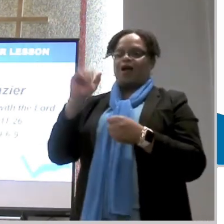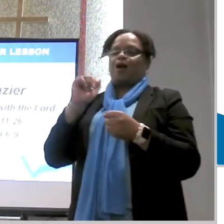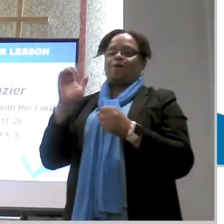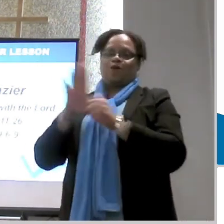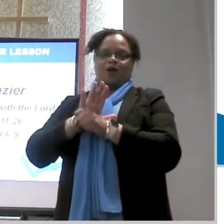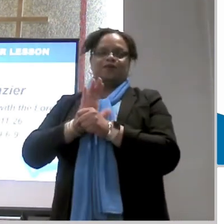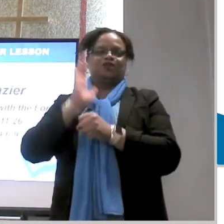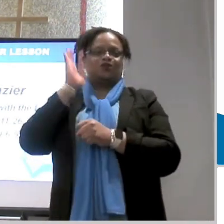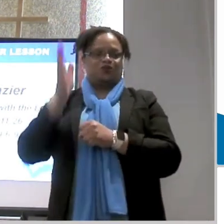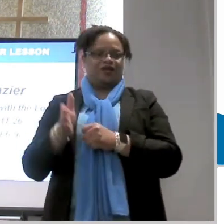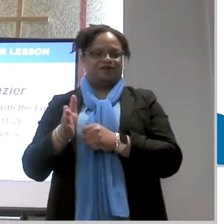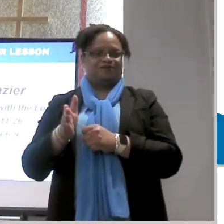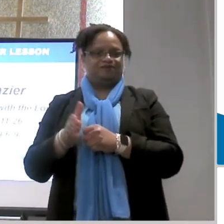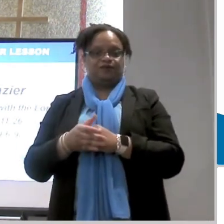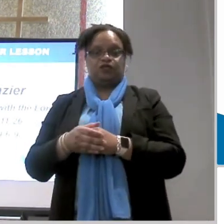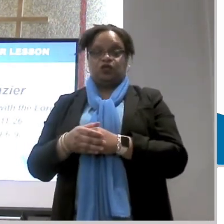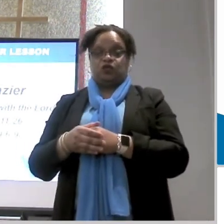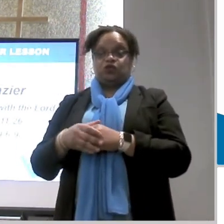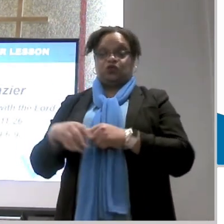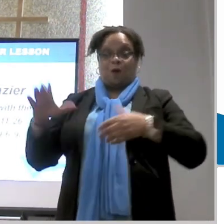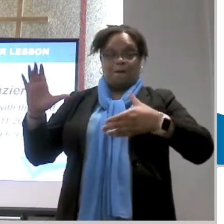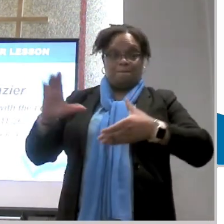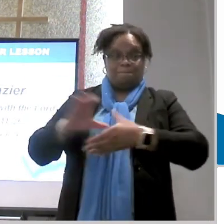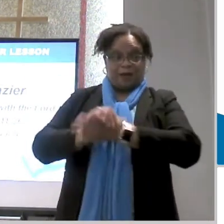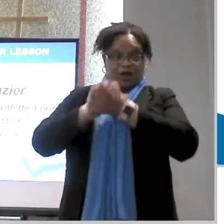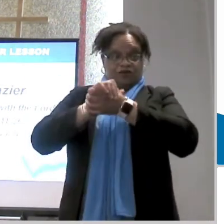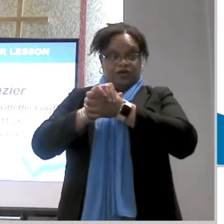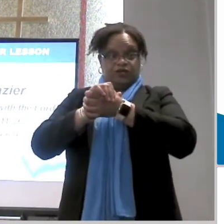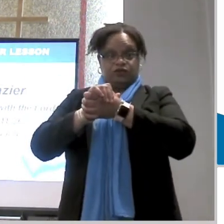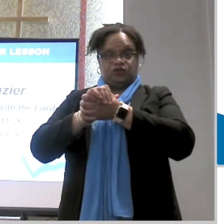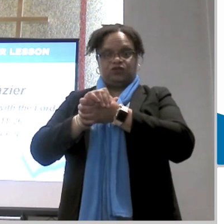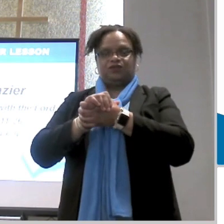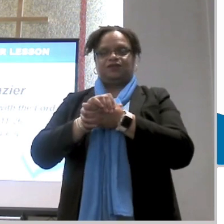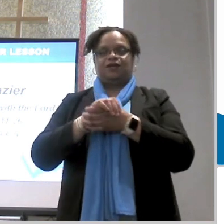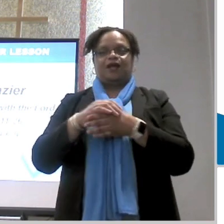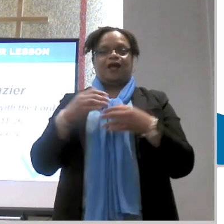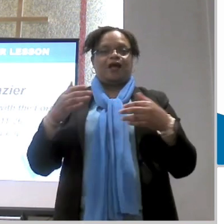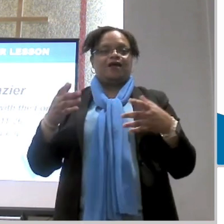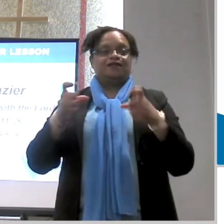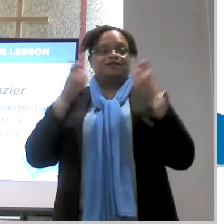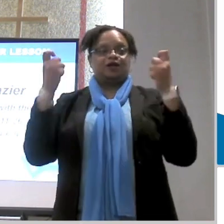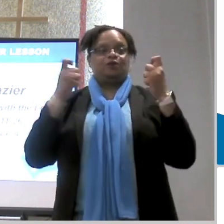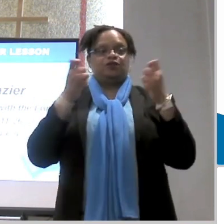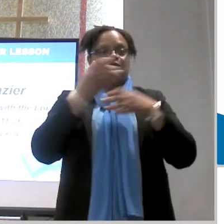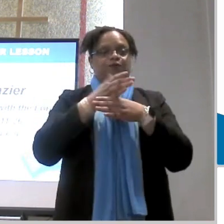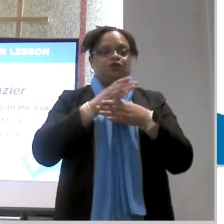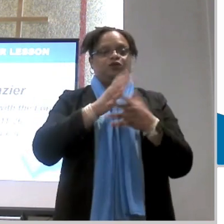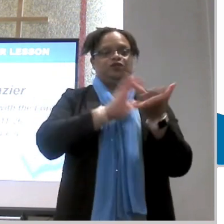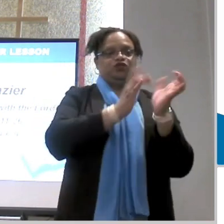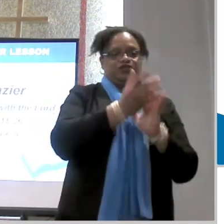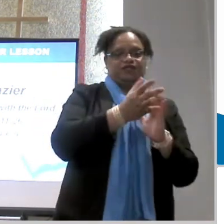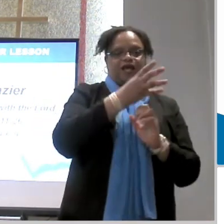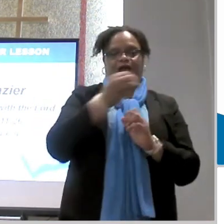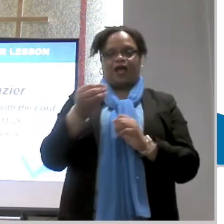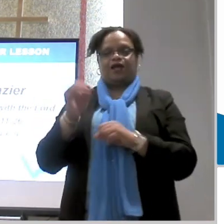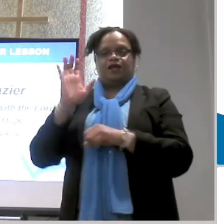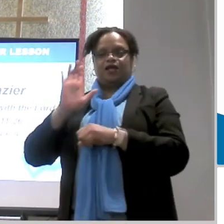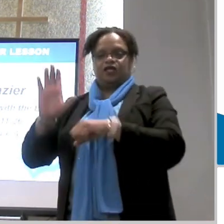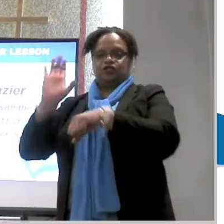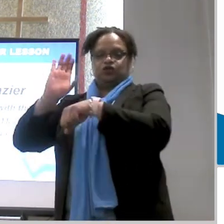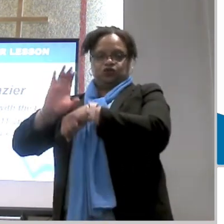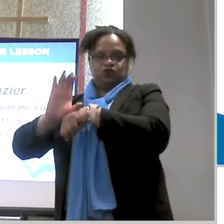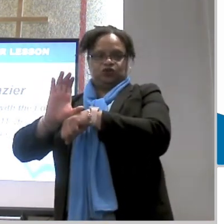marriage supper of the lord symbolizes the intimate and joyous union between christ and his church marking the